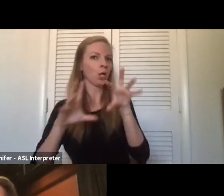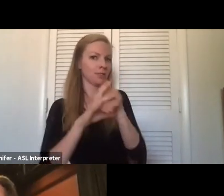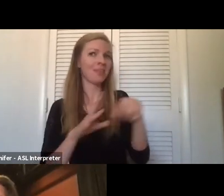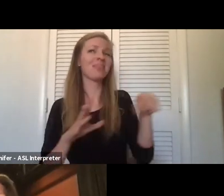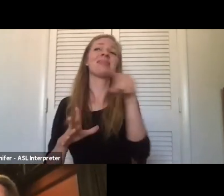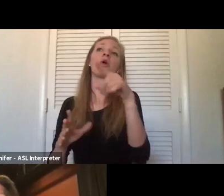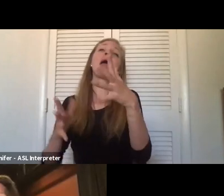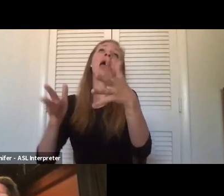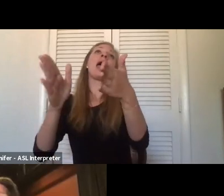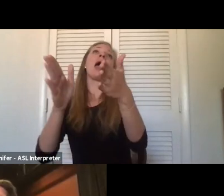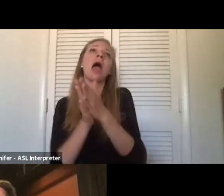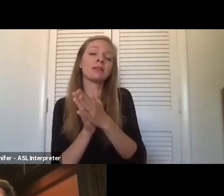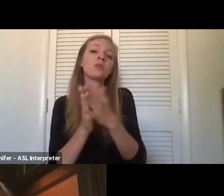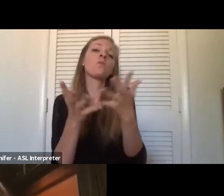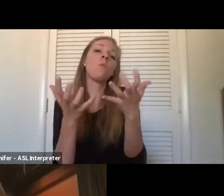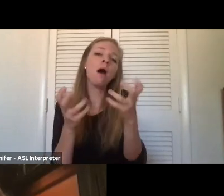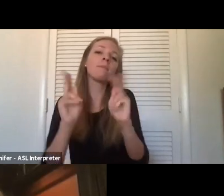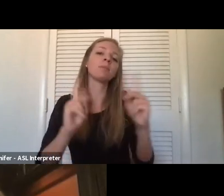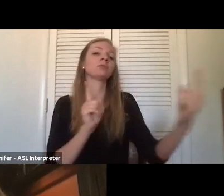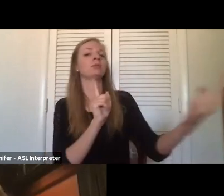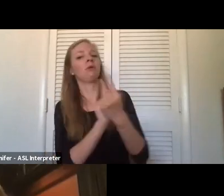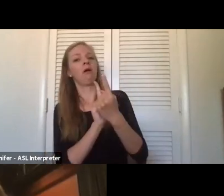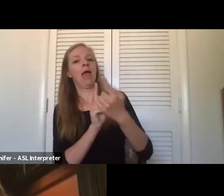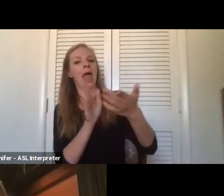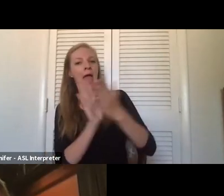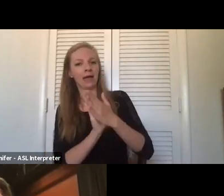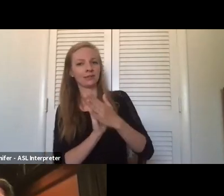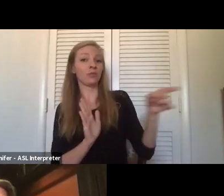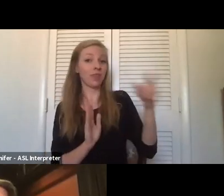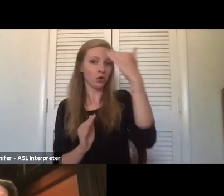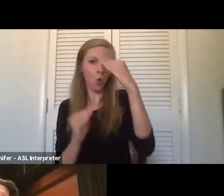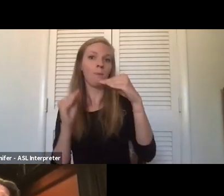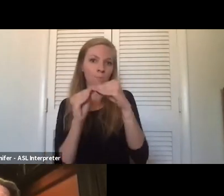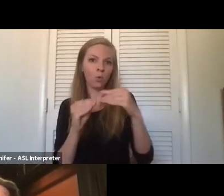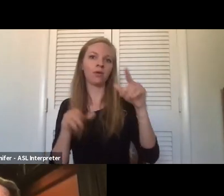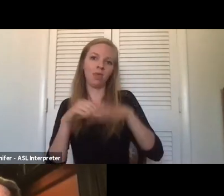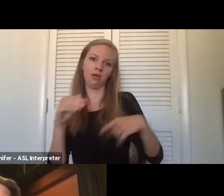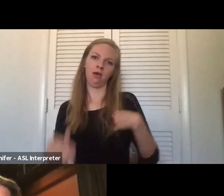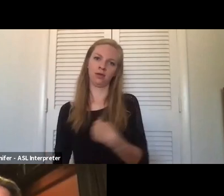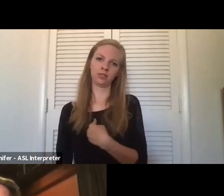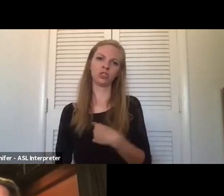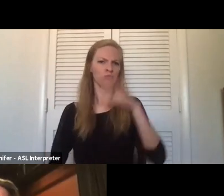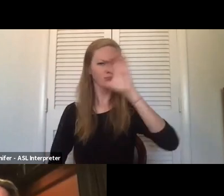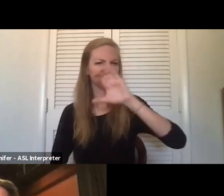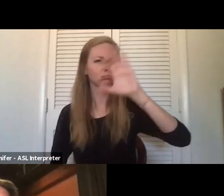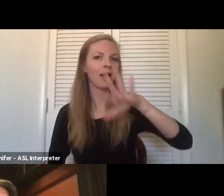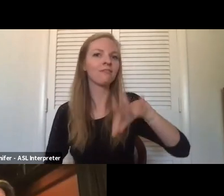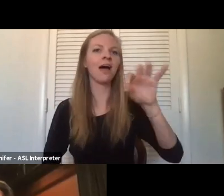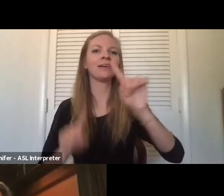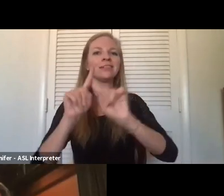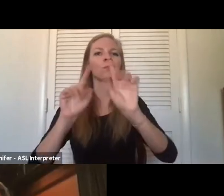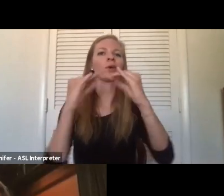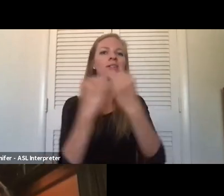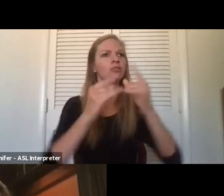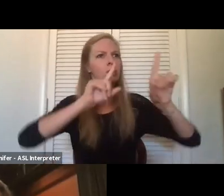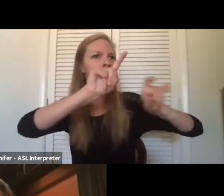people to come and ask questions. They know more than any of us. And I say, search out those organizations, ask them questions because they're